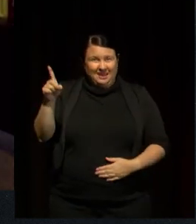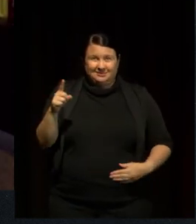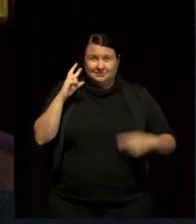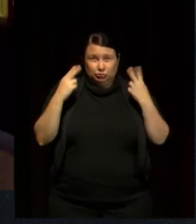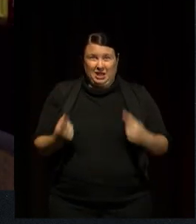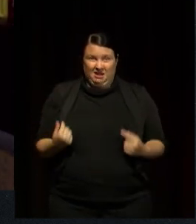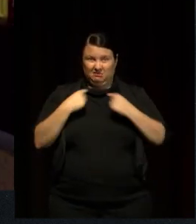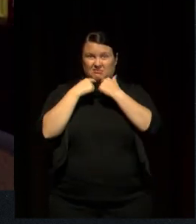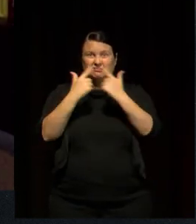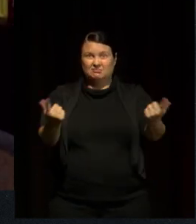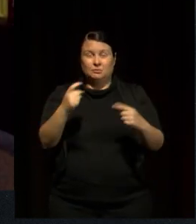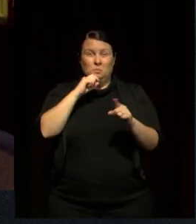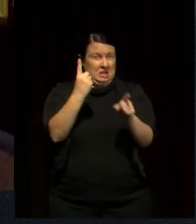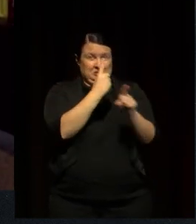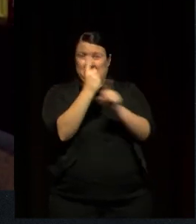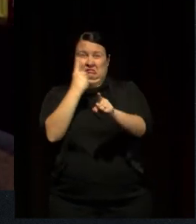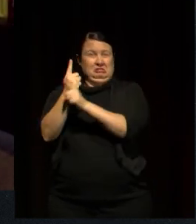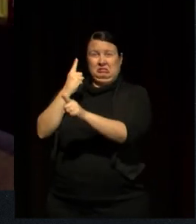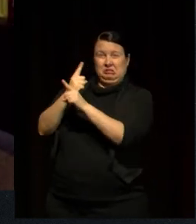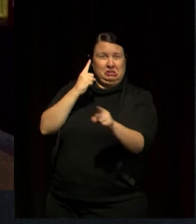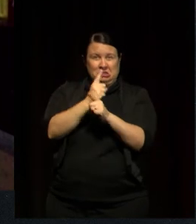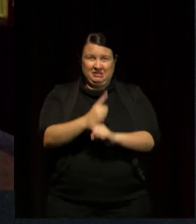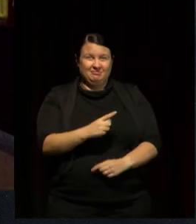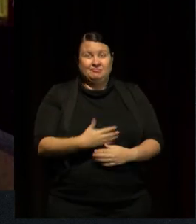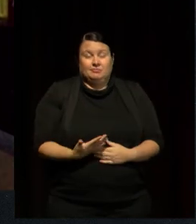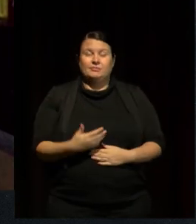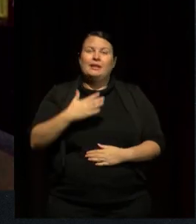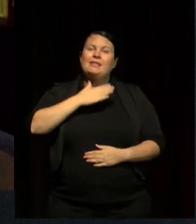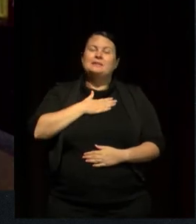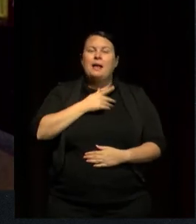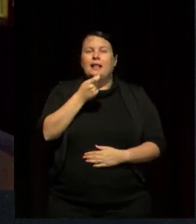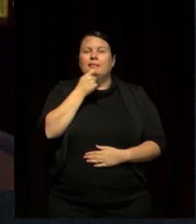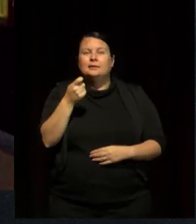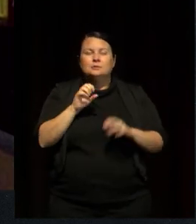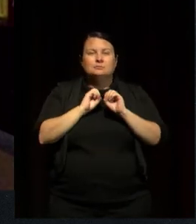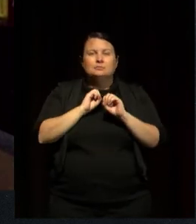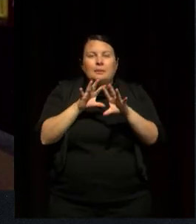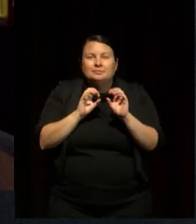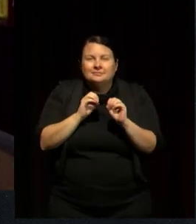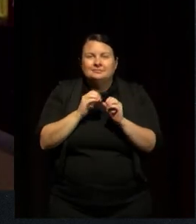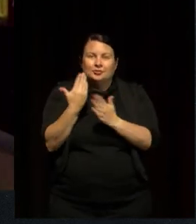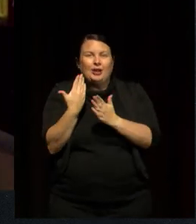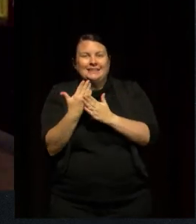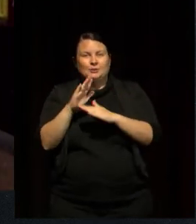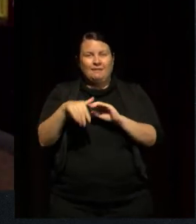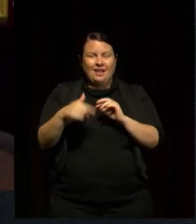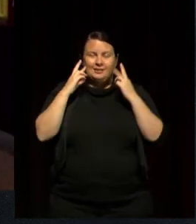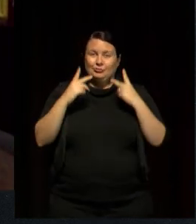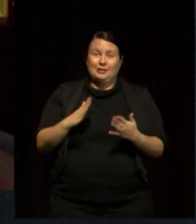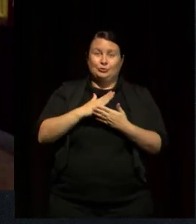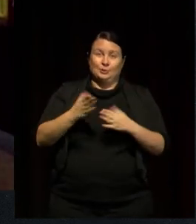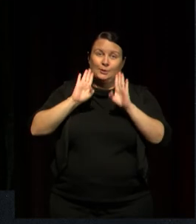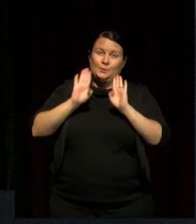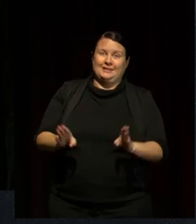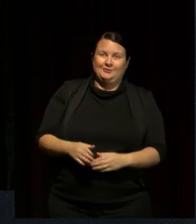in, um, in the world right now. That's, that's my little, that's my little, you know, almost rant about why Greta is so wonderful.